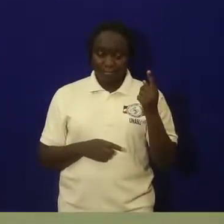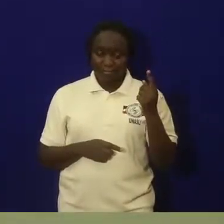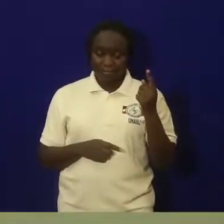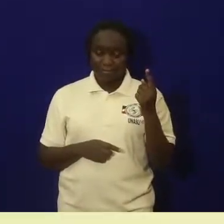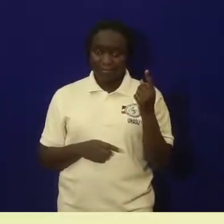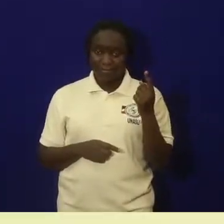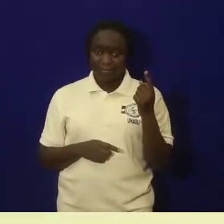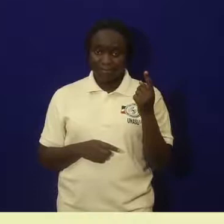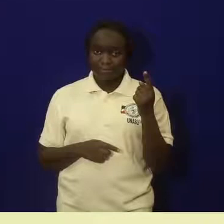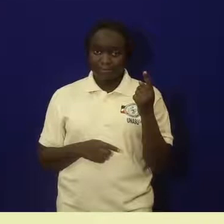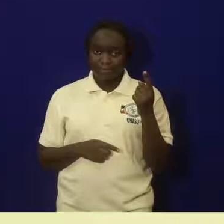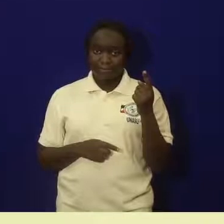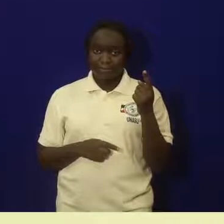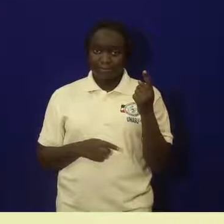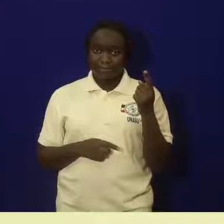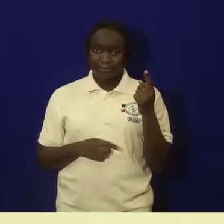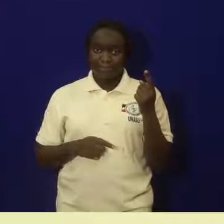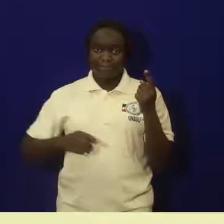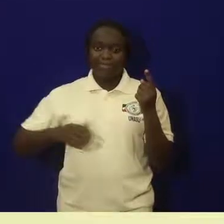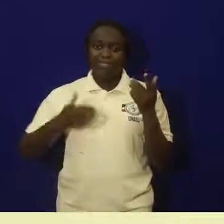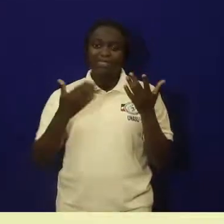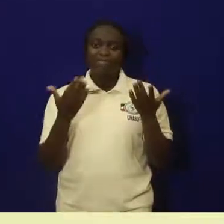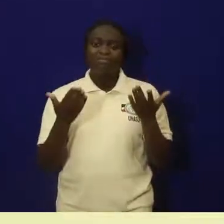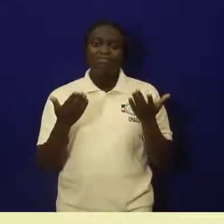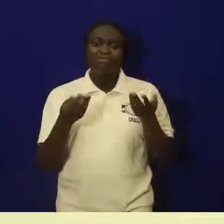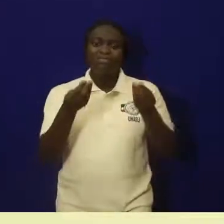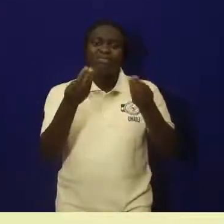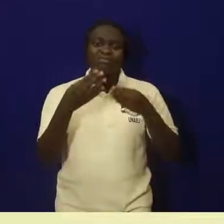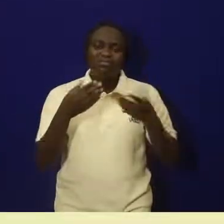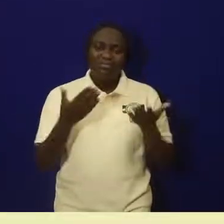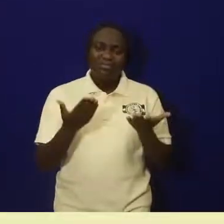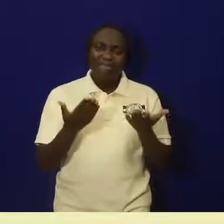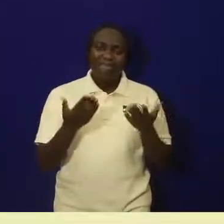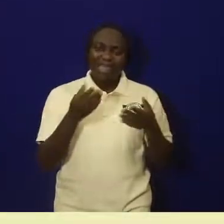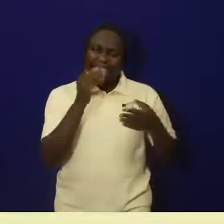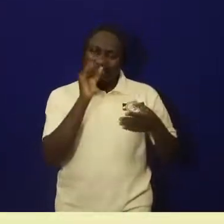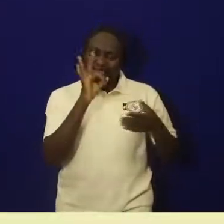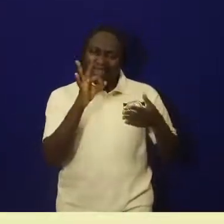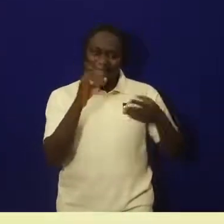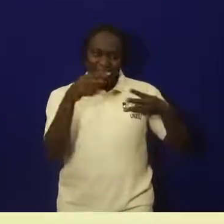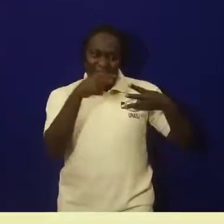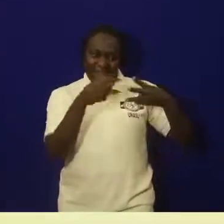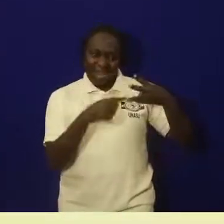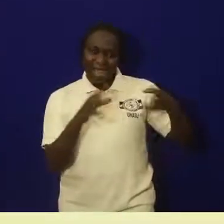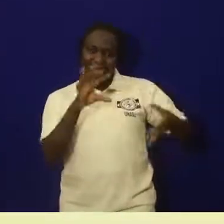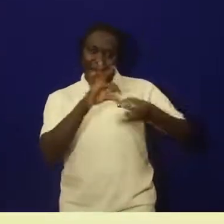Name any three sources of history.